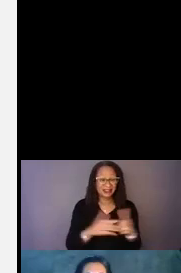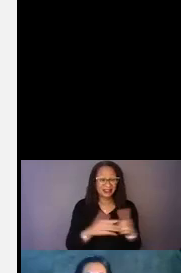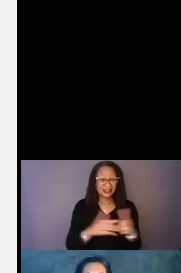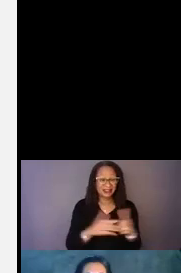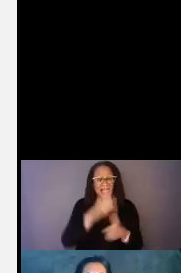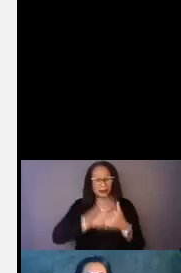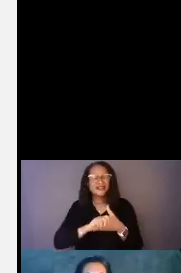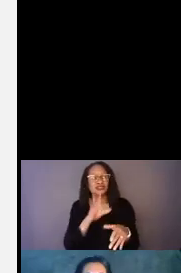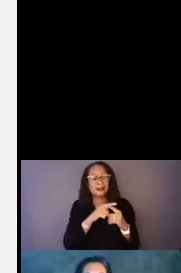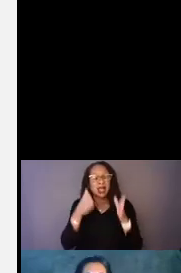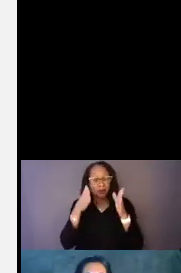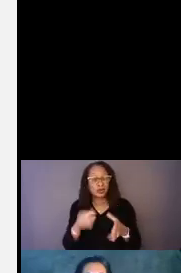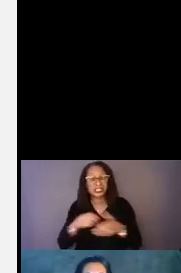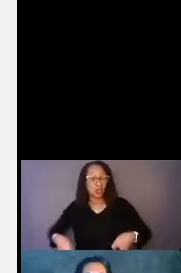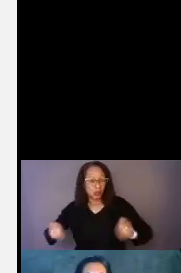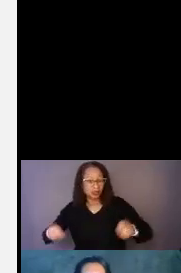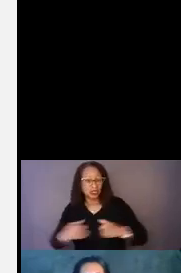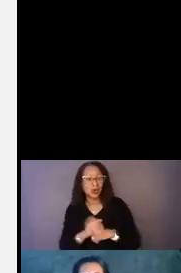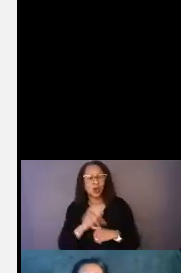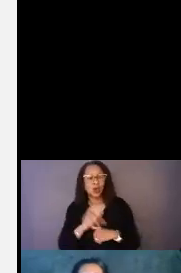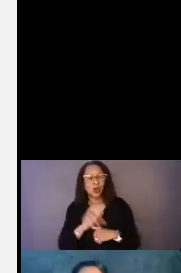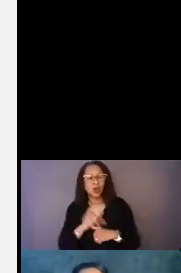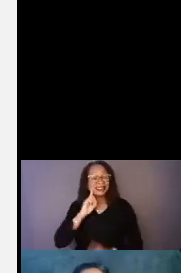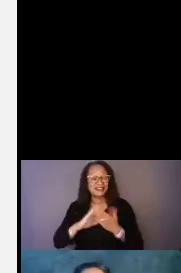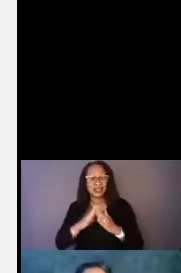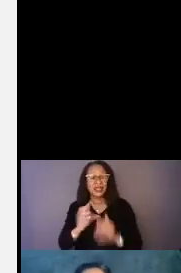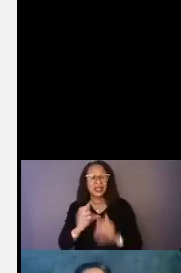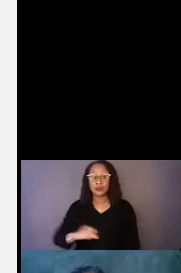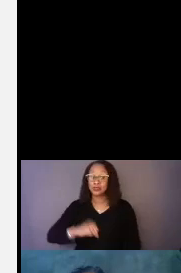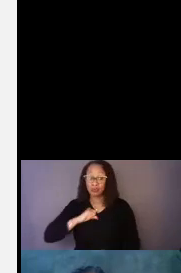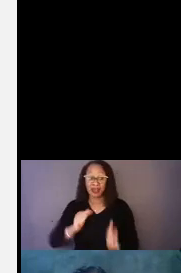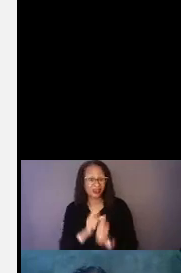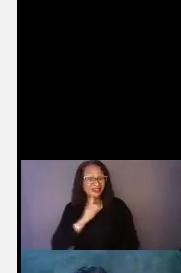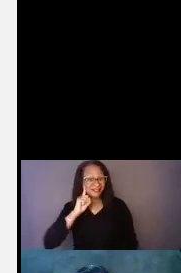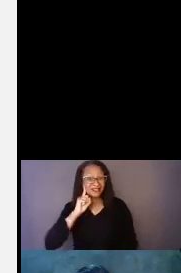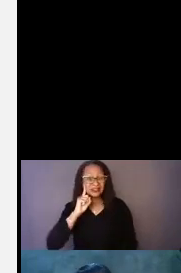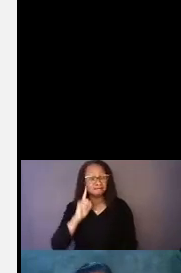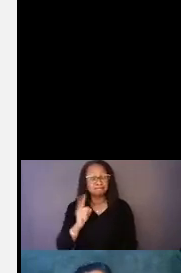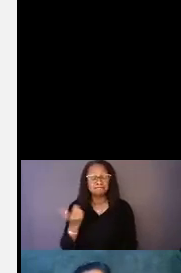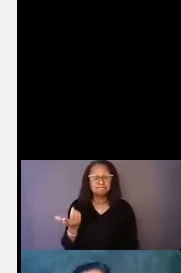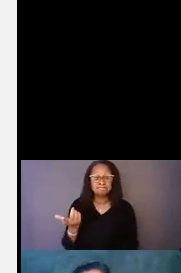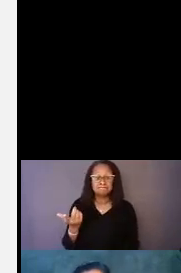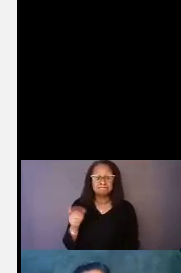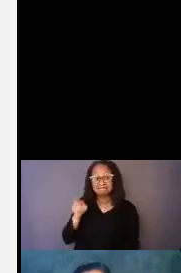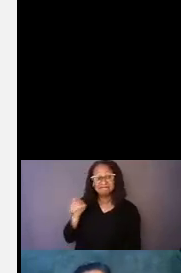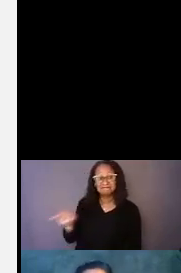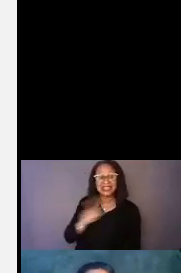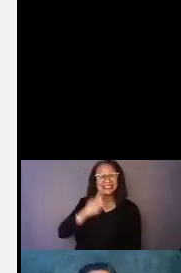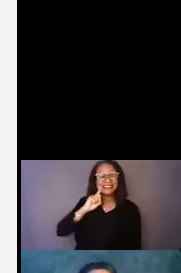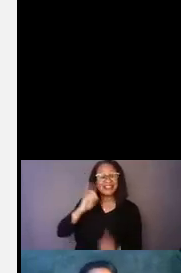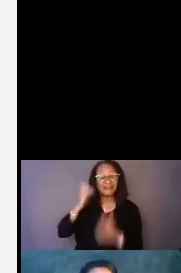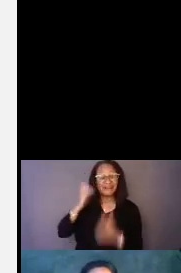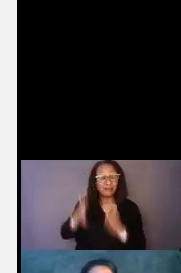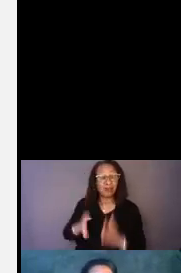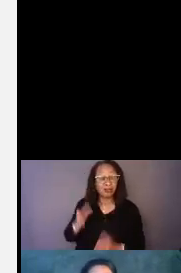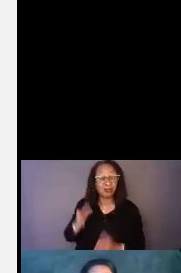wheelchair versus the wheelchair bound person. In the deaf community, there's such pride with deafness. And you see the